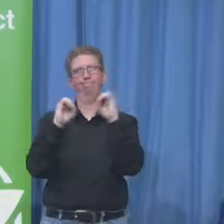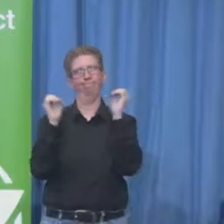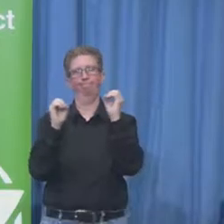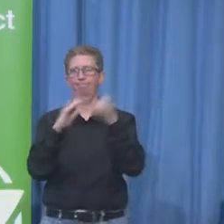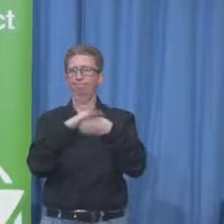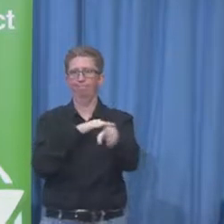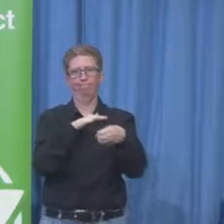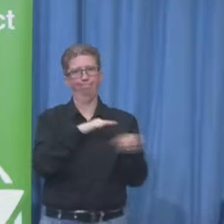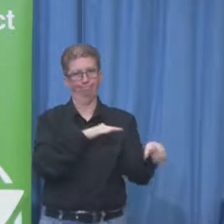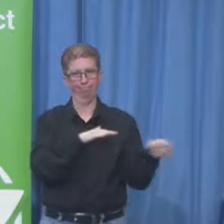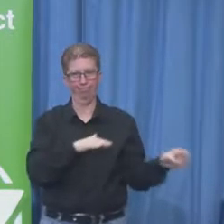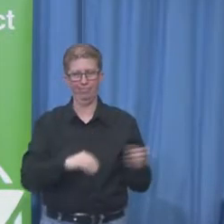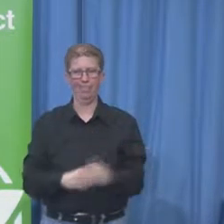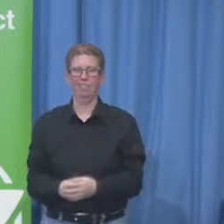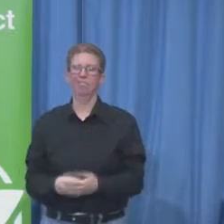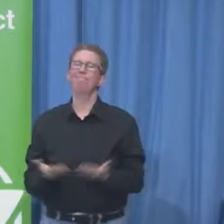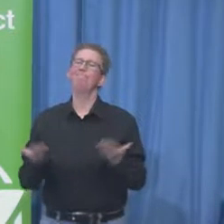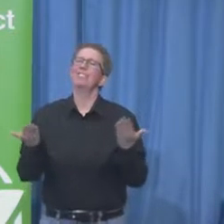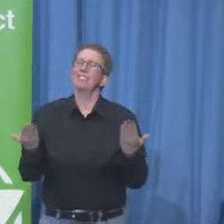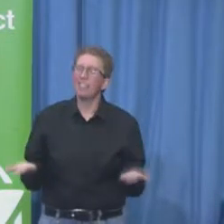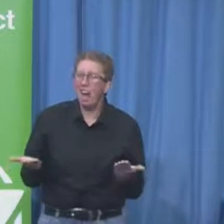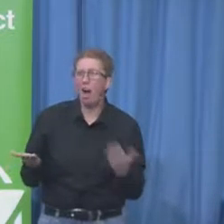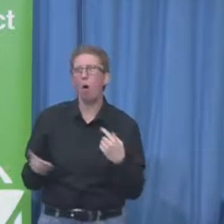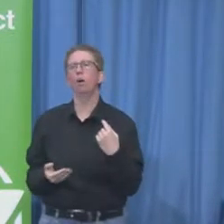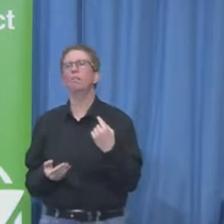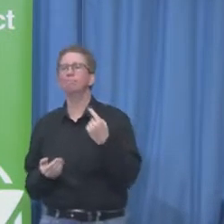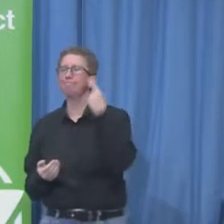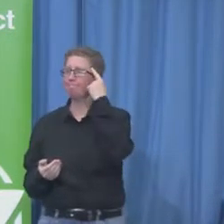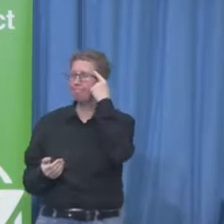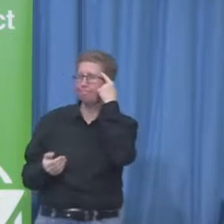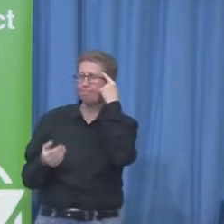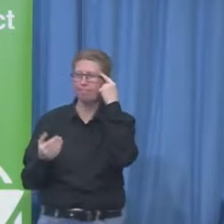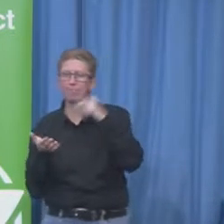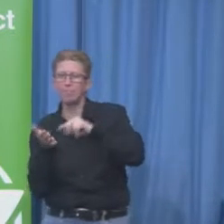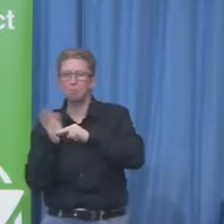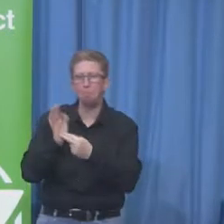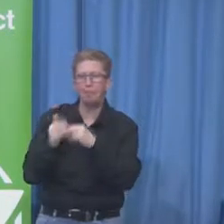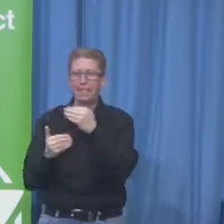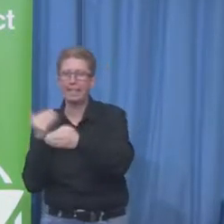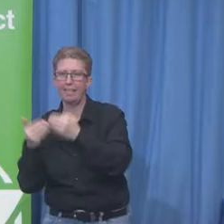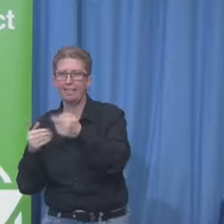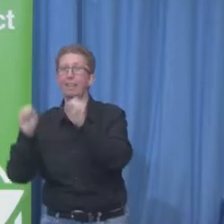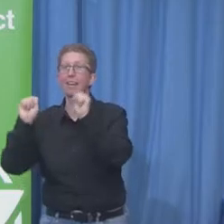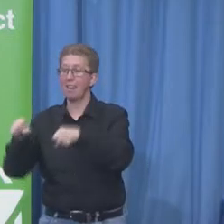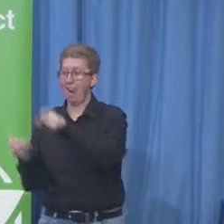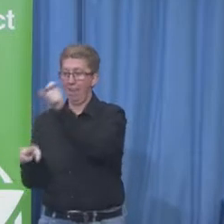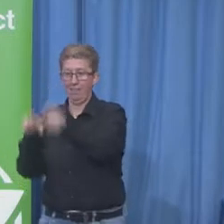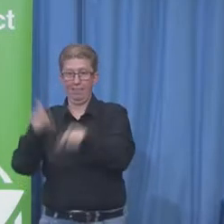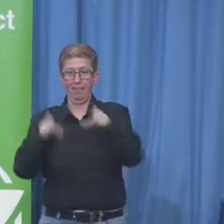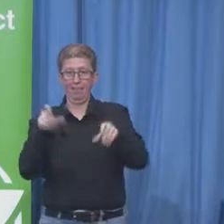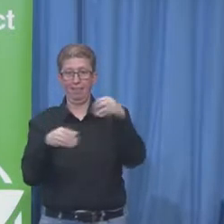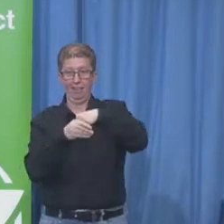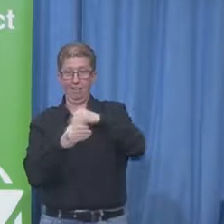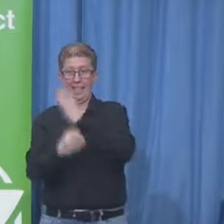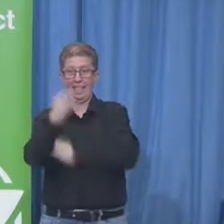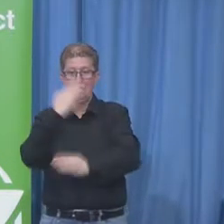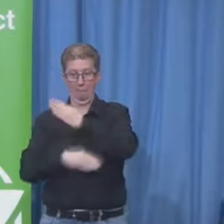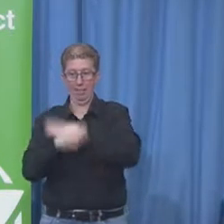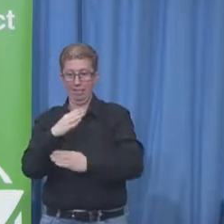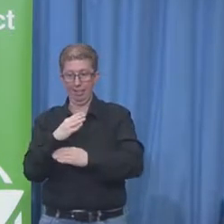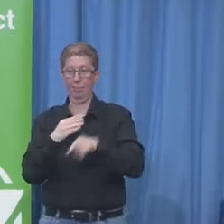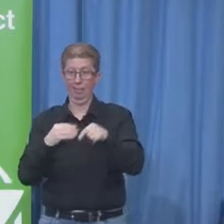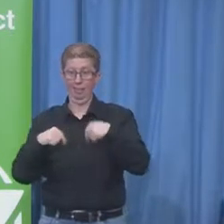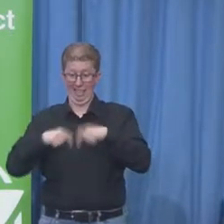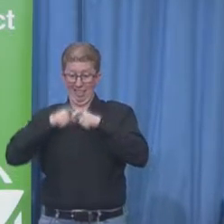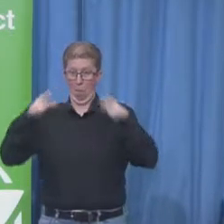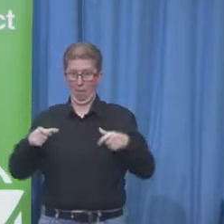some of these folks by using technology as a way to employ them? At Cisco, we use telecommunications equipment every day. I work out of my home a couple days a